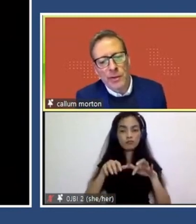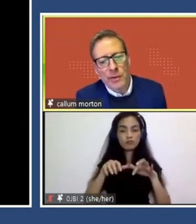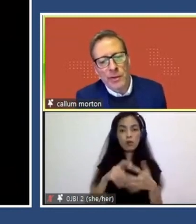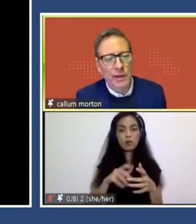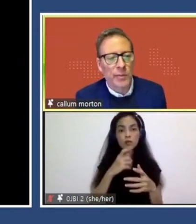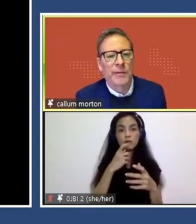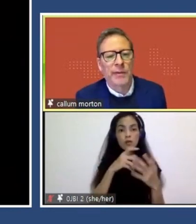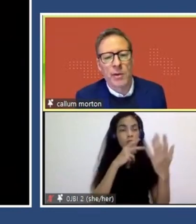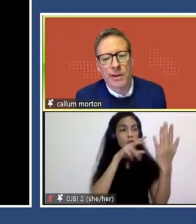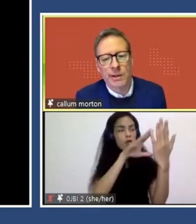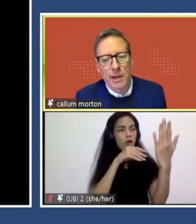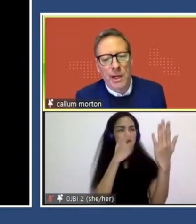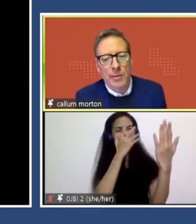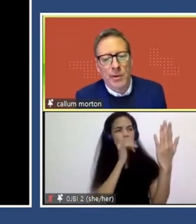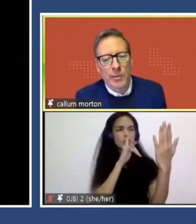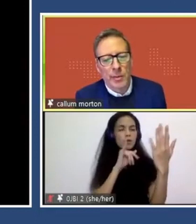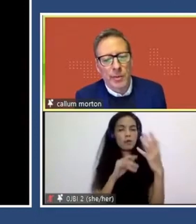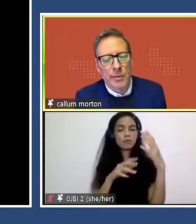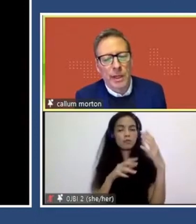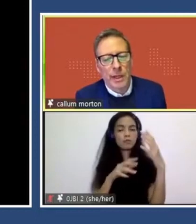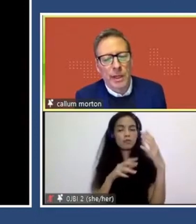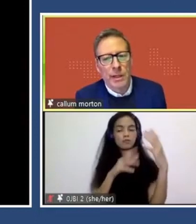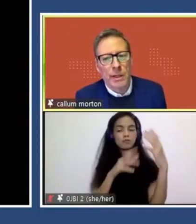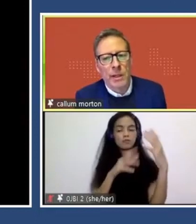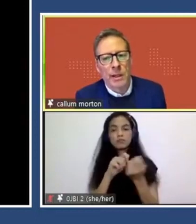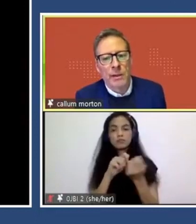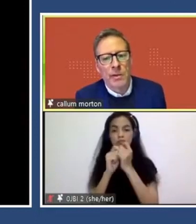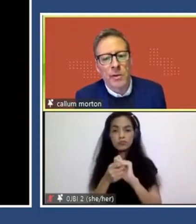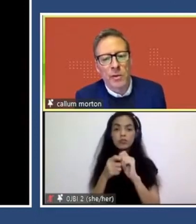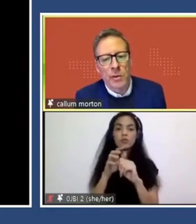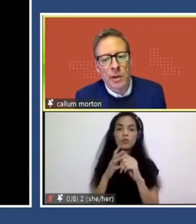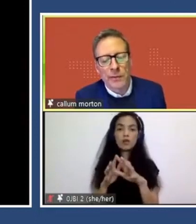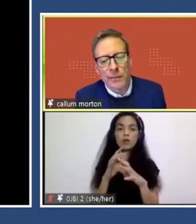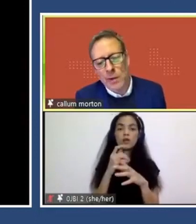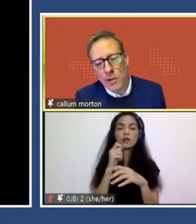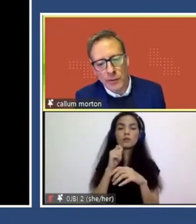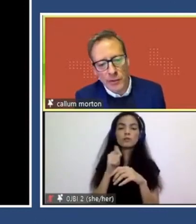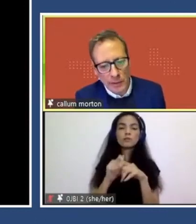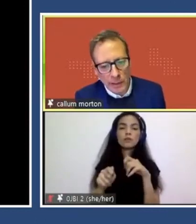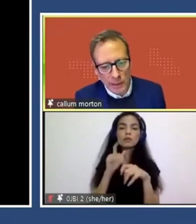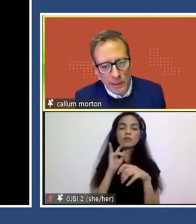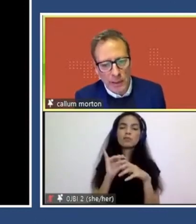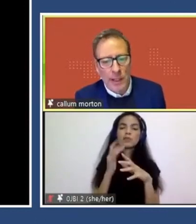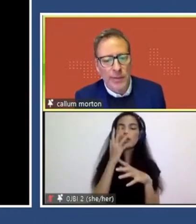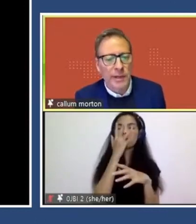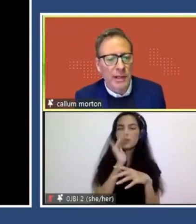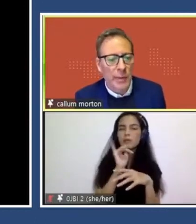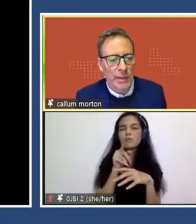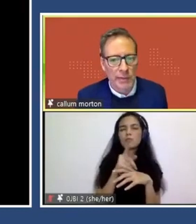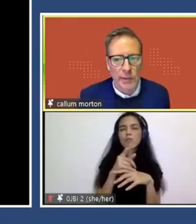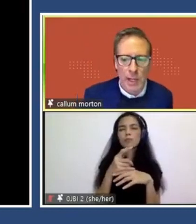a sense, the sort of figures were evacuated and we broke them open to make, uh, these new kind of, you know, shelters, if you like,